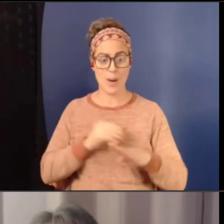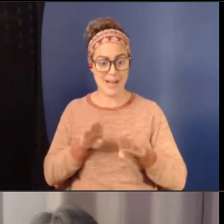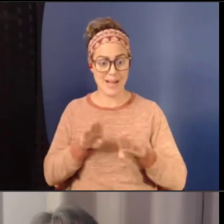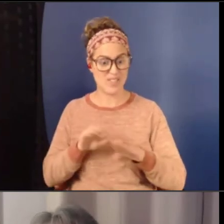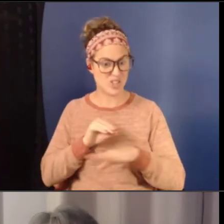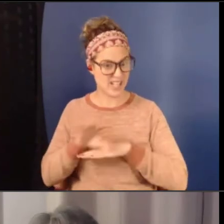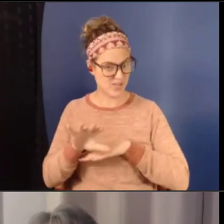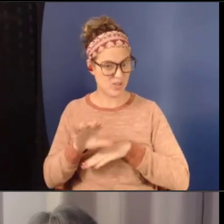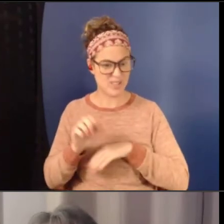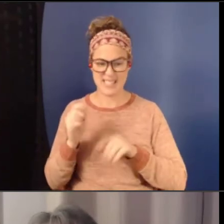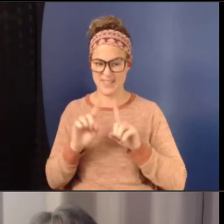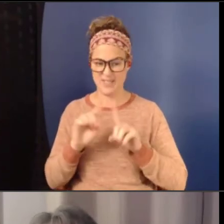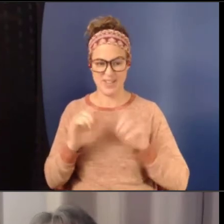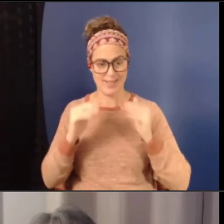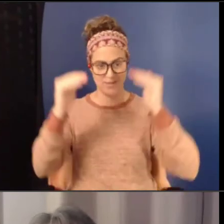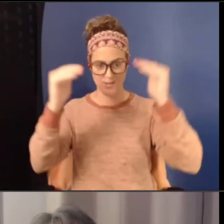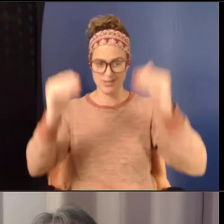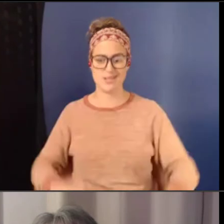different levels.